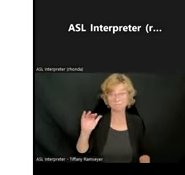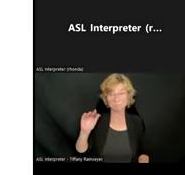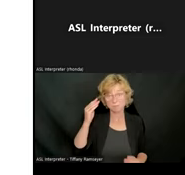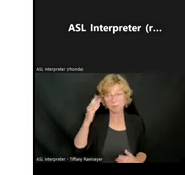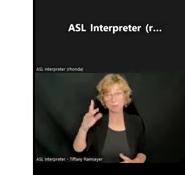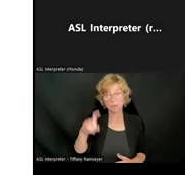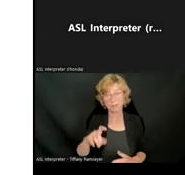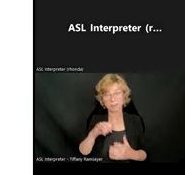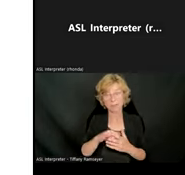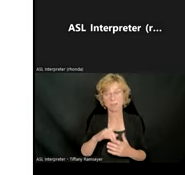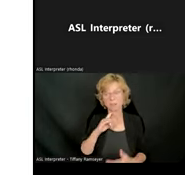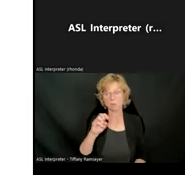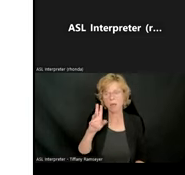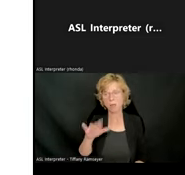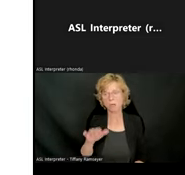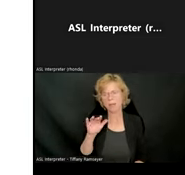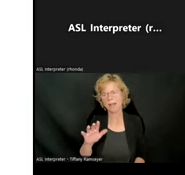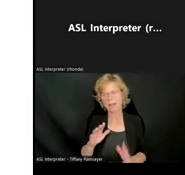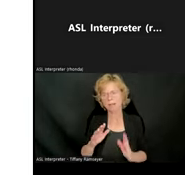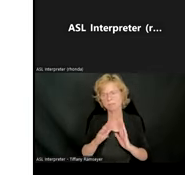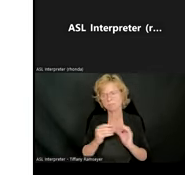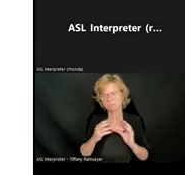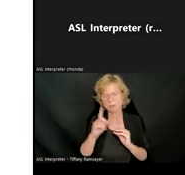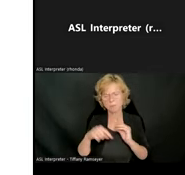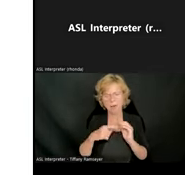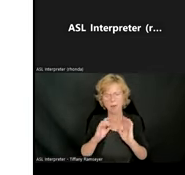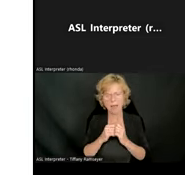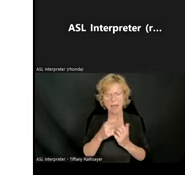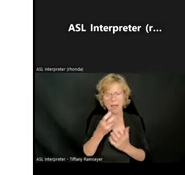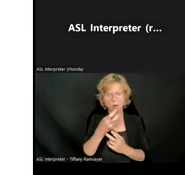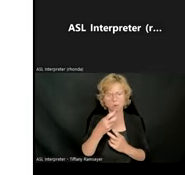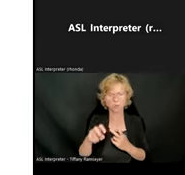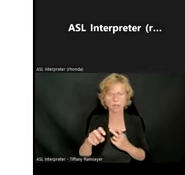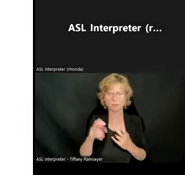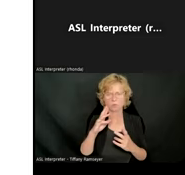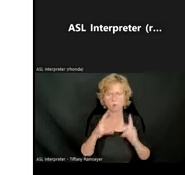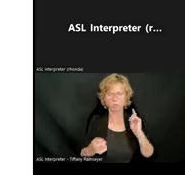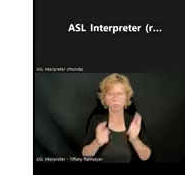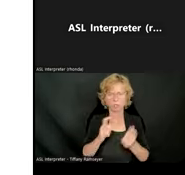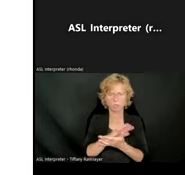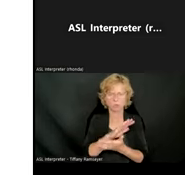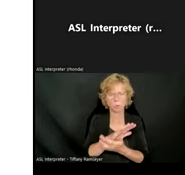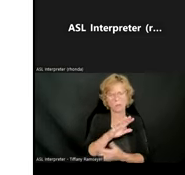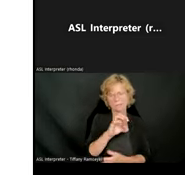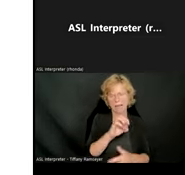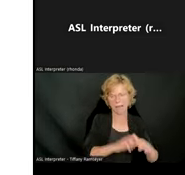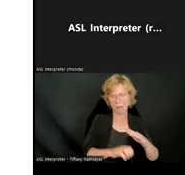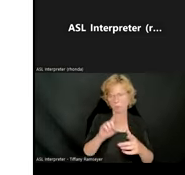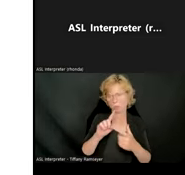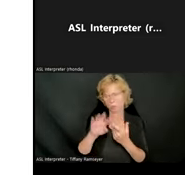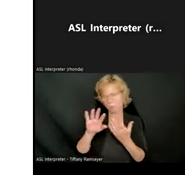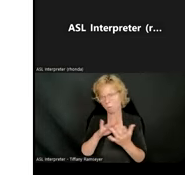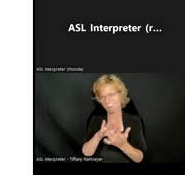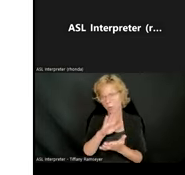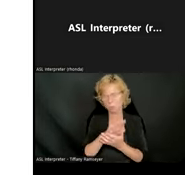more about how it went when you were transitioning or changing schools, maybe from elementary to middle or middle school to high school.